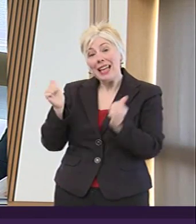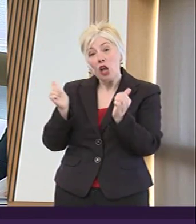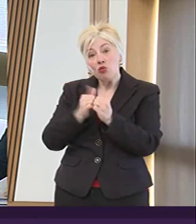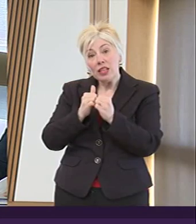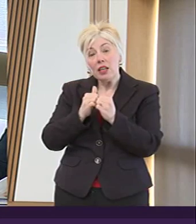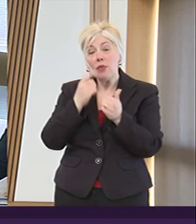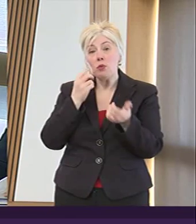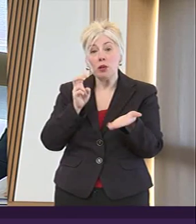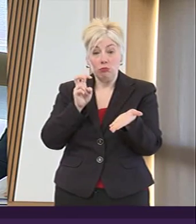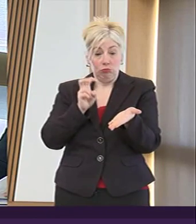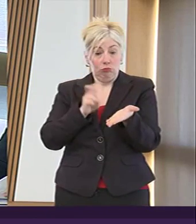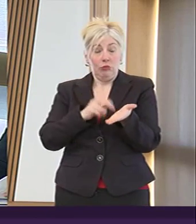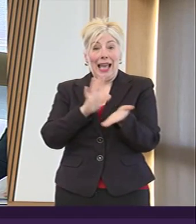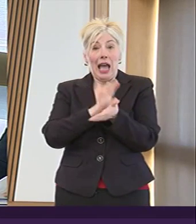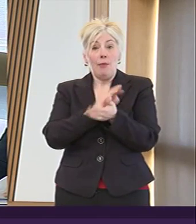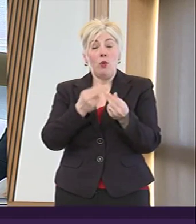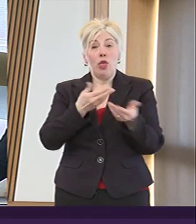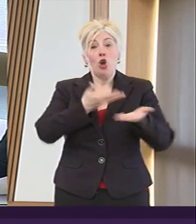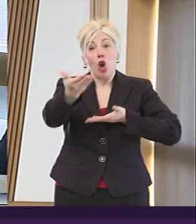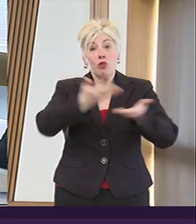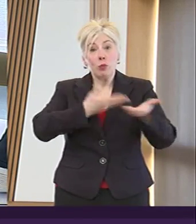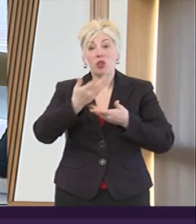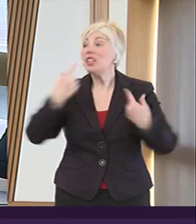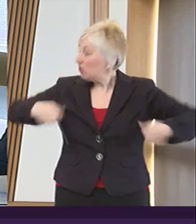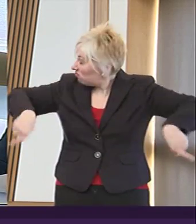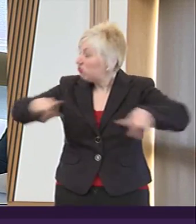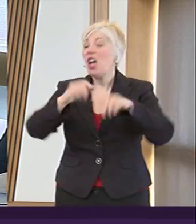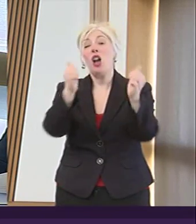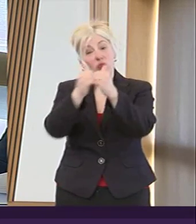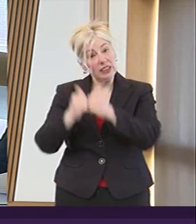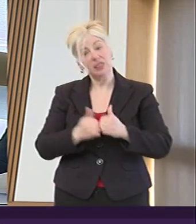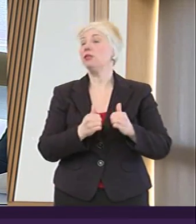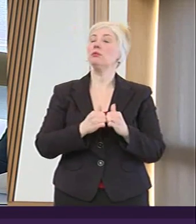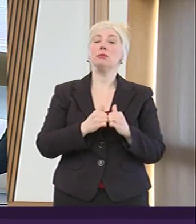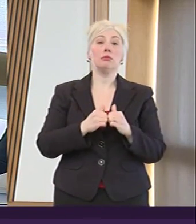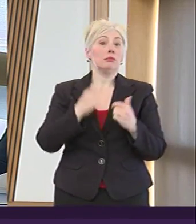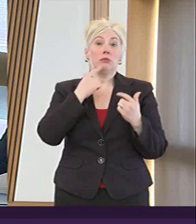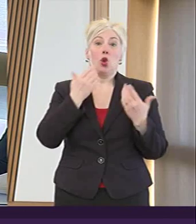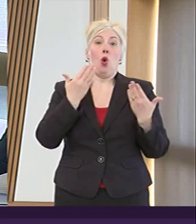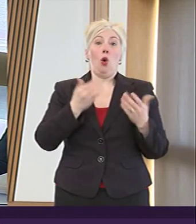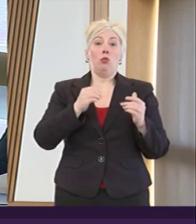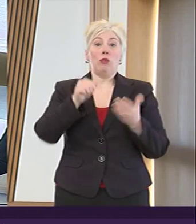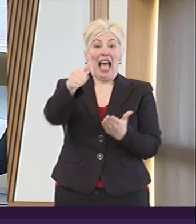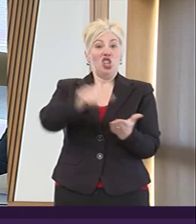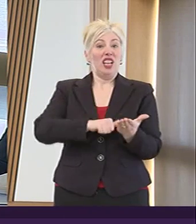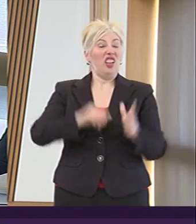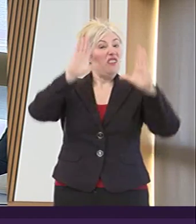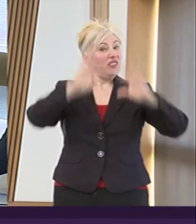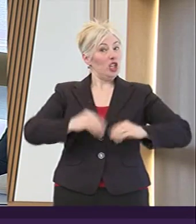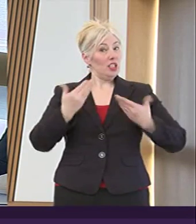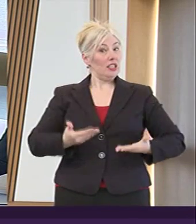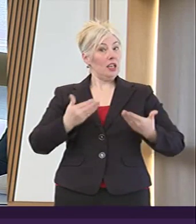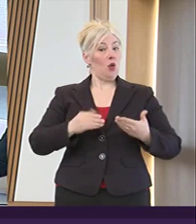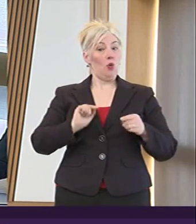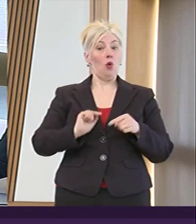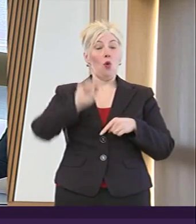correspondence much obliged thank you very much that brings us to the end of the agenda our next meeting will be